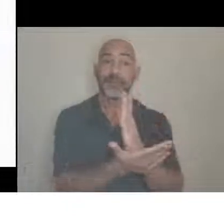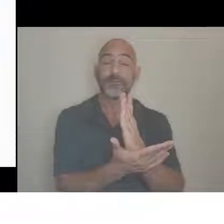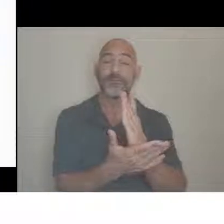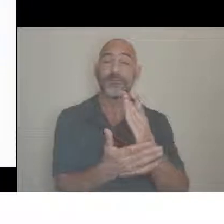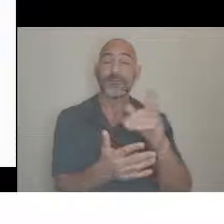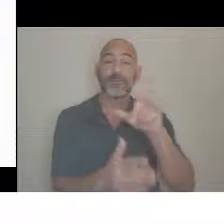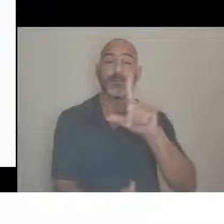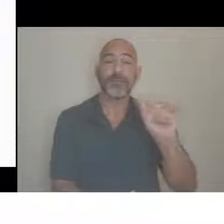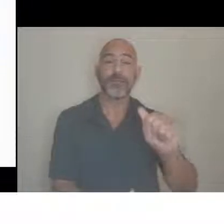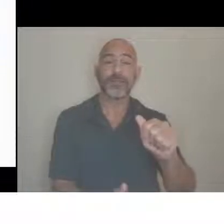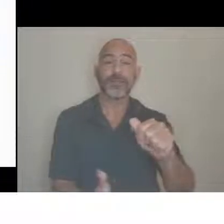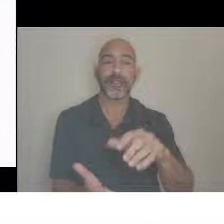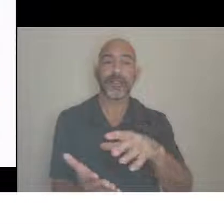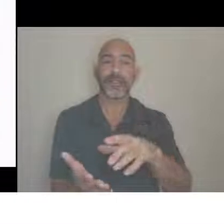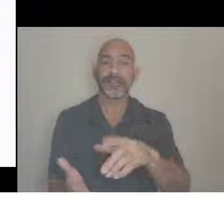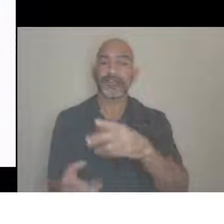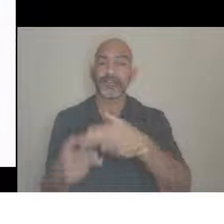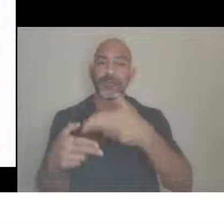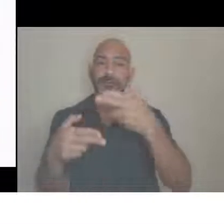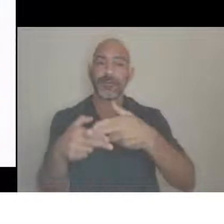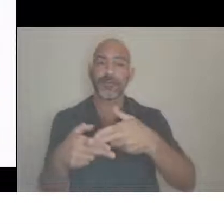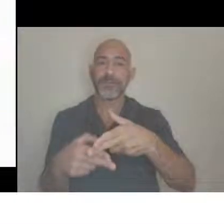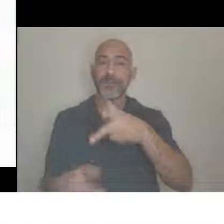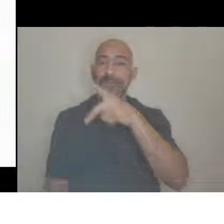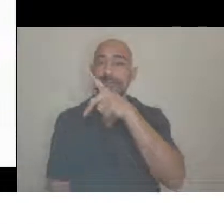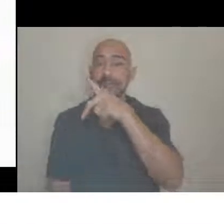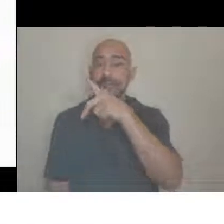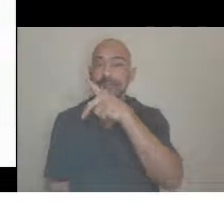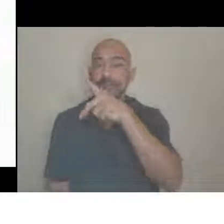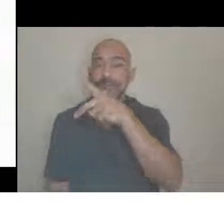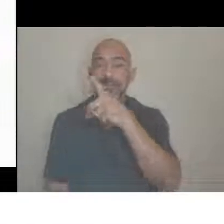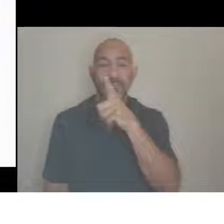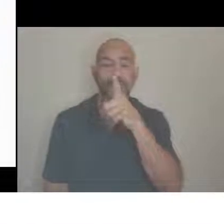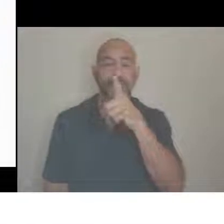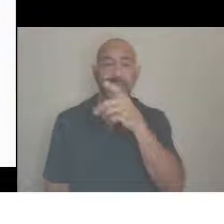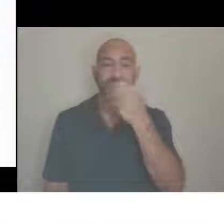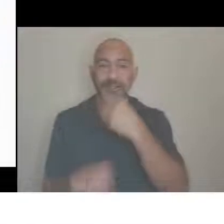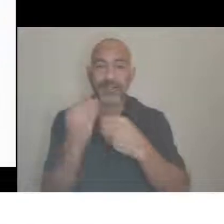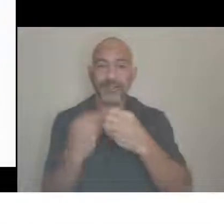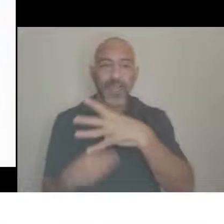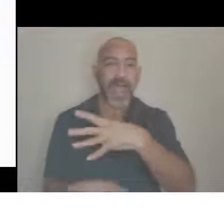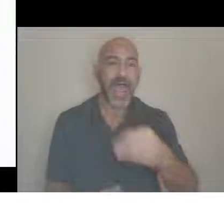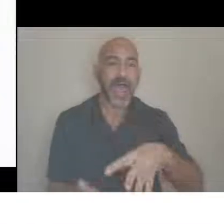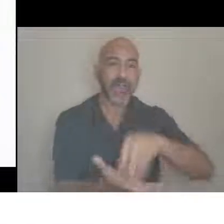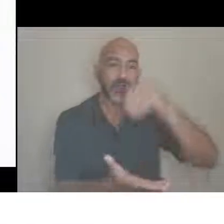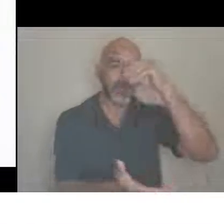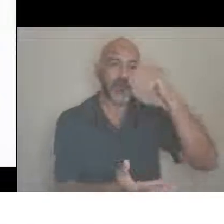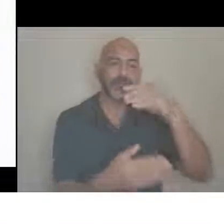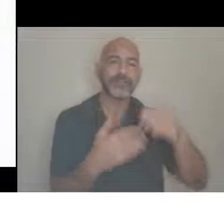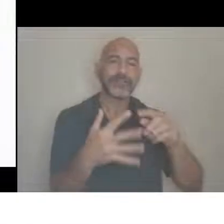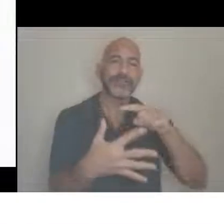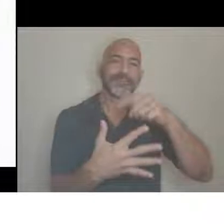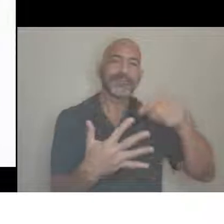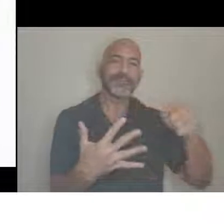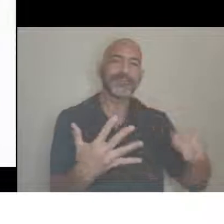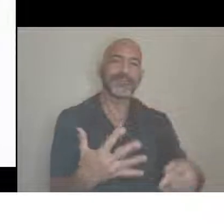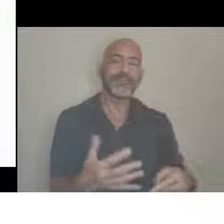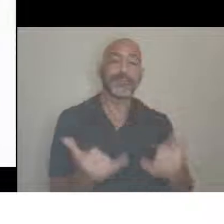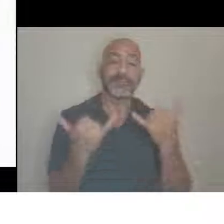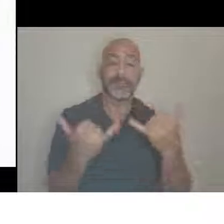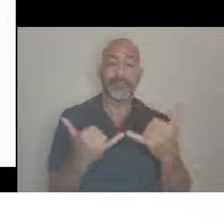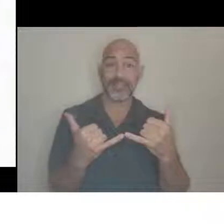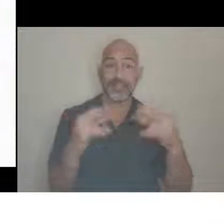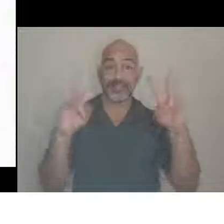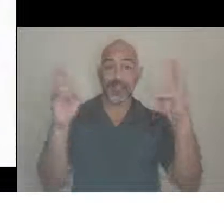And today's session is on disability consciousness about how words and actions truly